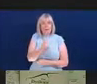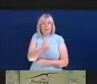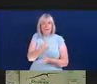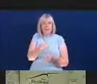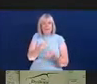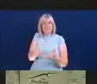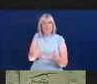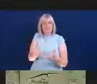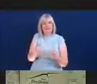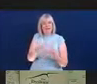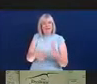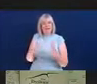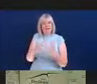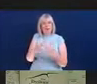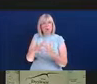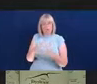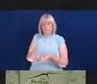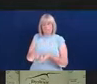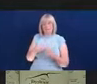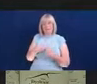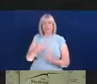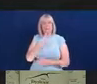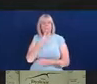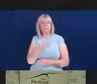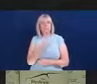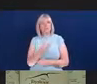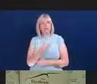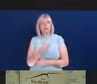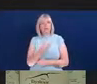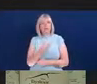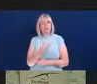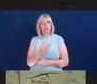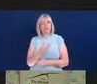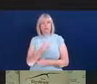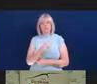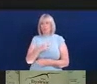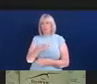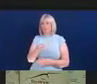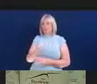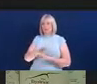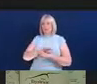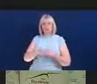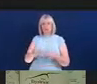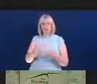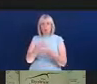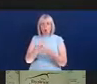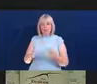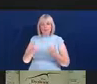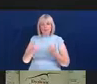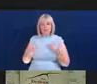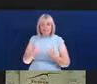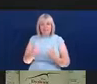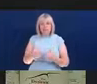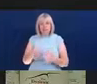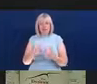they recouped £4 because people are not going off sick, they're not claiming disability benefits or